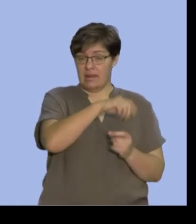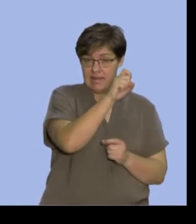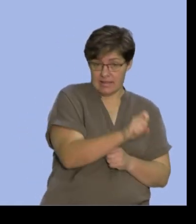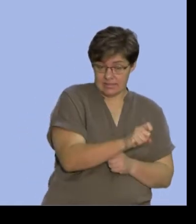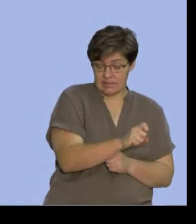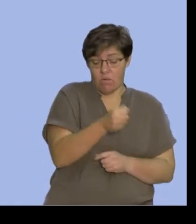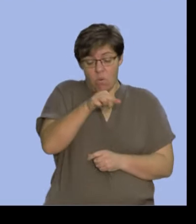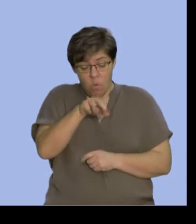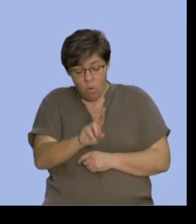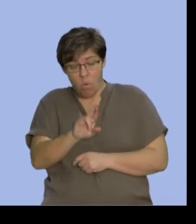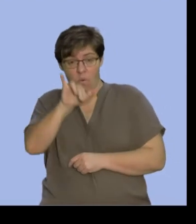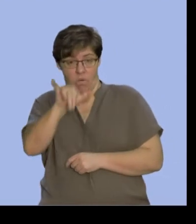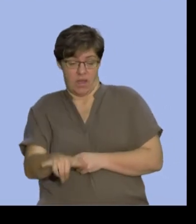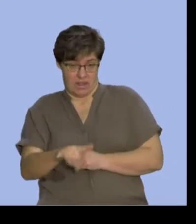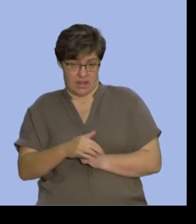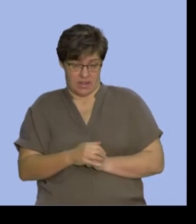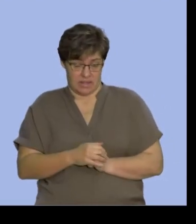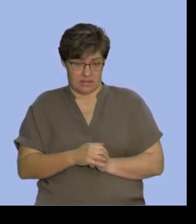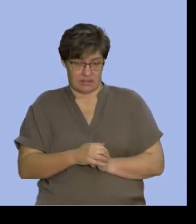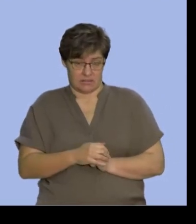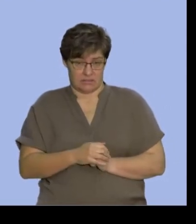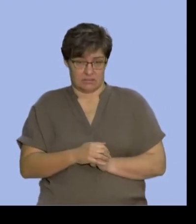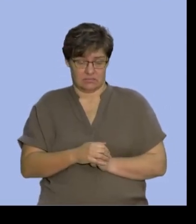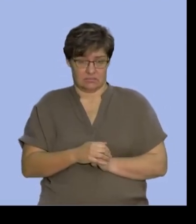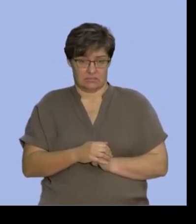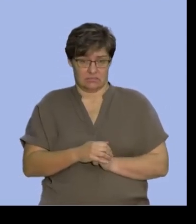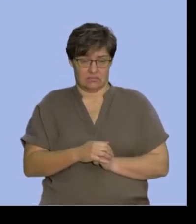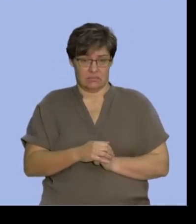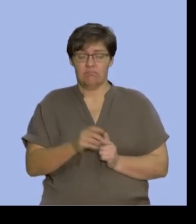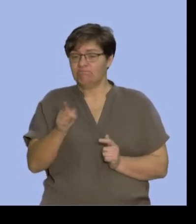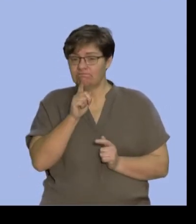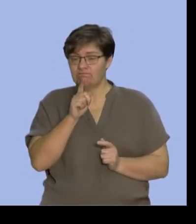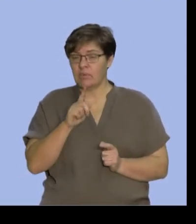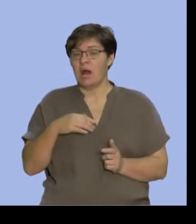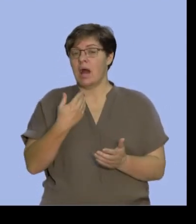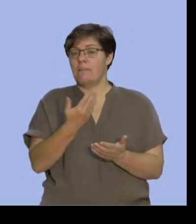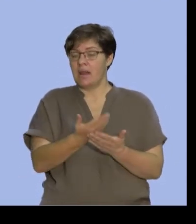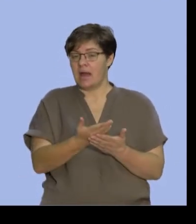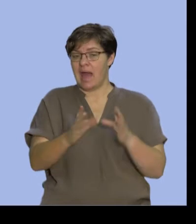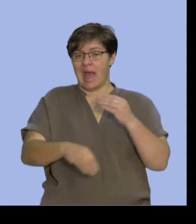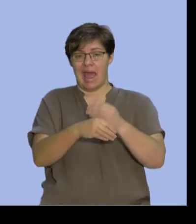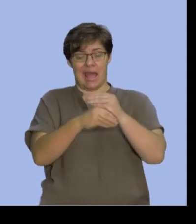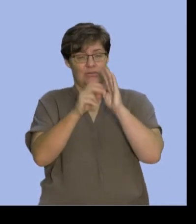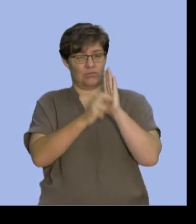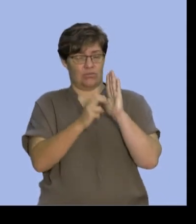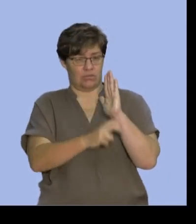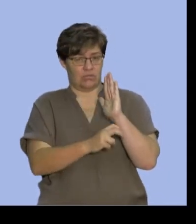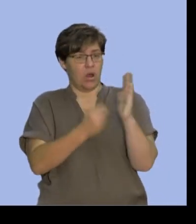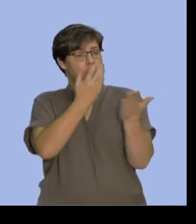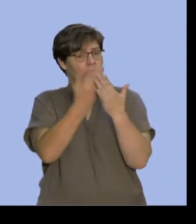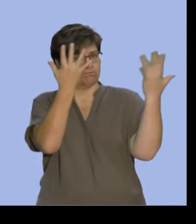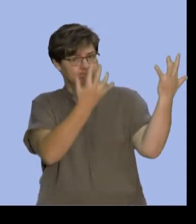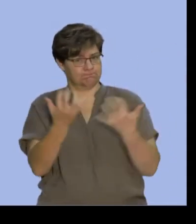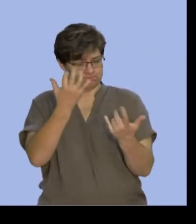Y. And this helps us also, then, to apply the addition rule to calculate the probability